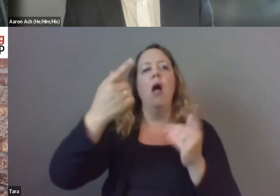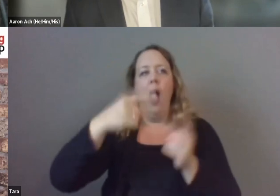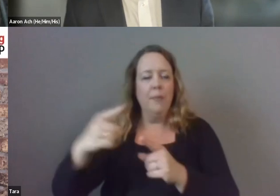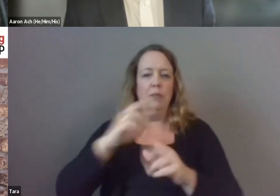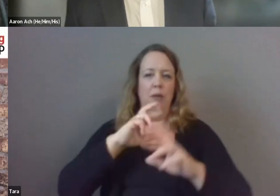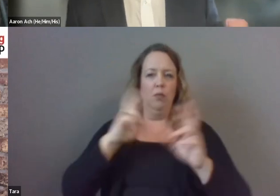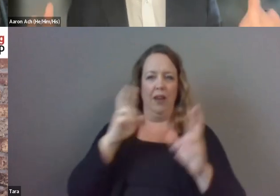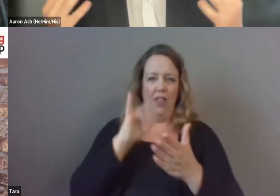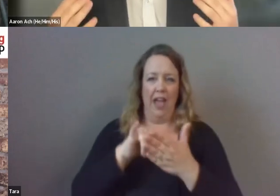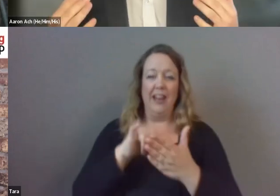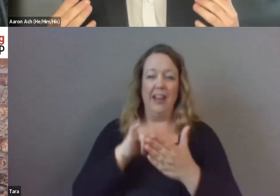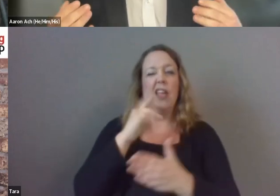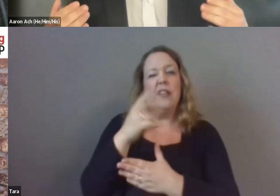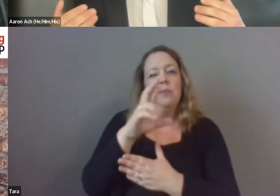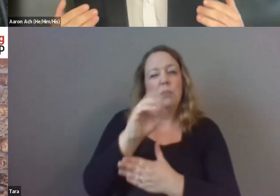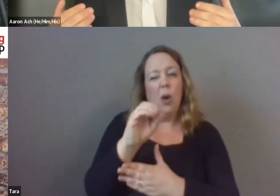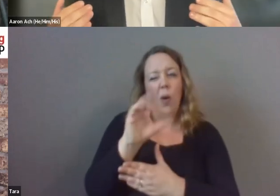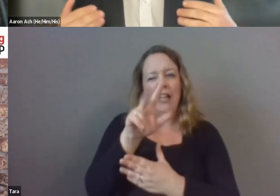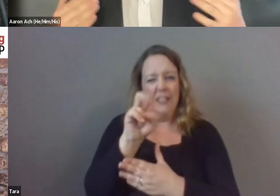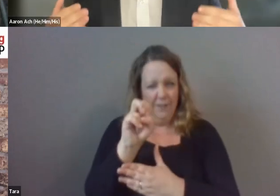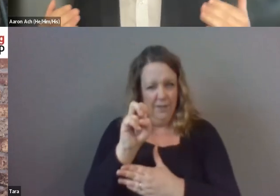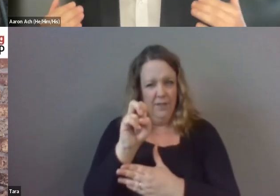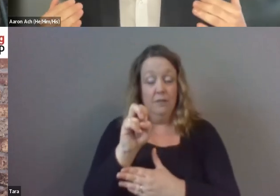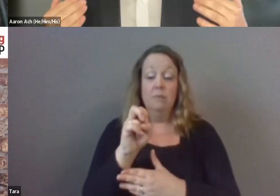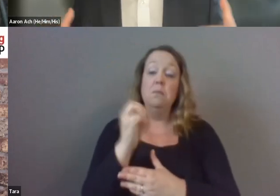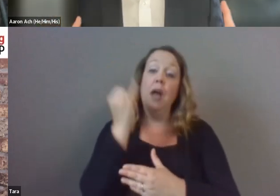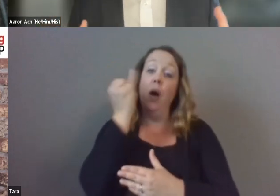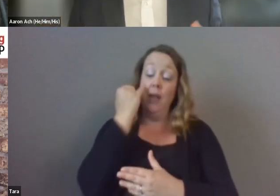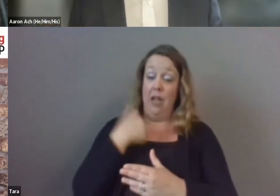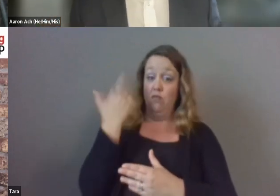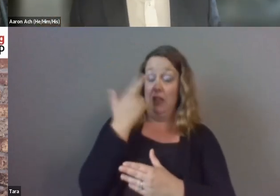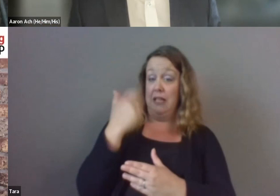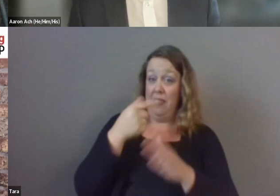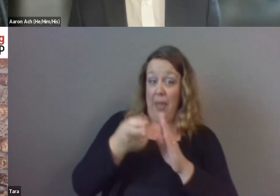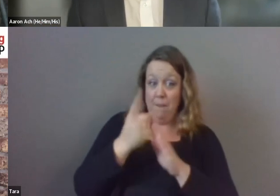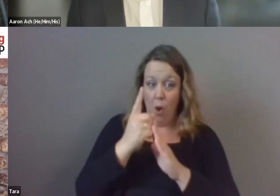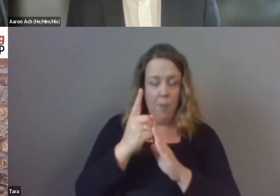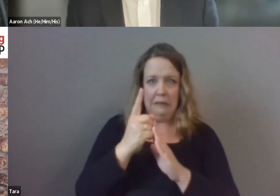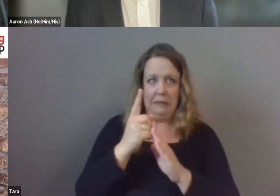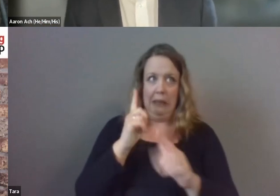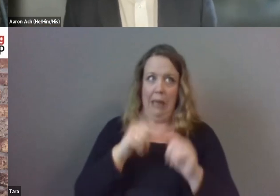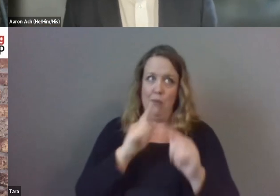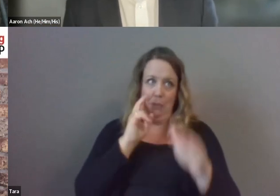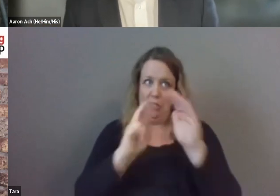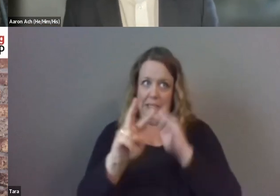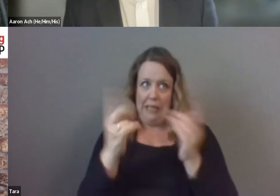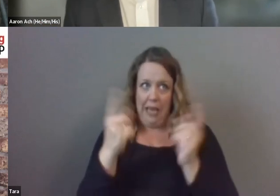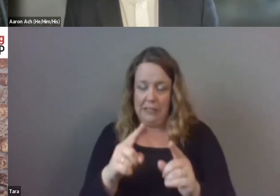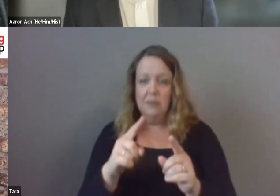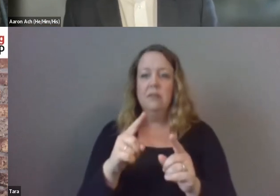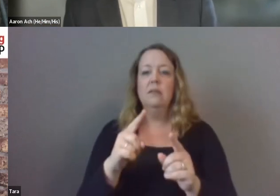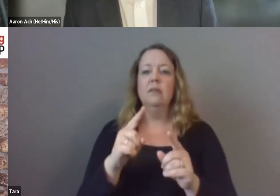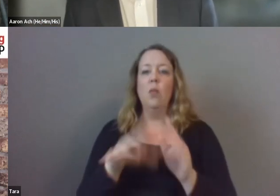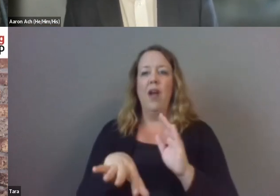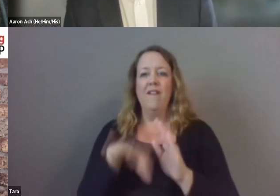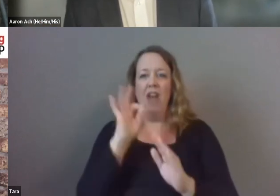i do if i do realize that i'm i'm in a moment i was unable to anticipate um where where i find a mentee